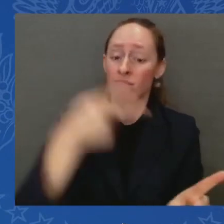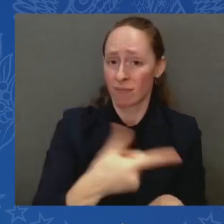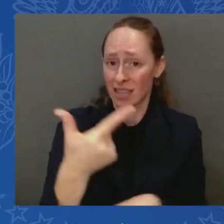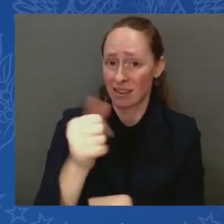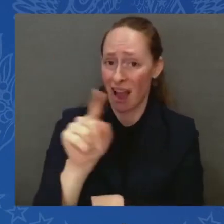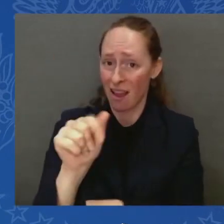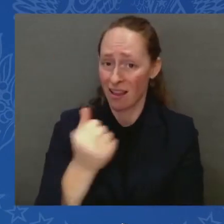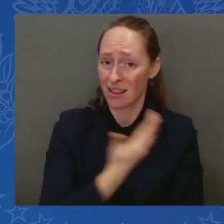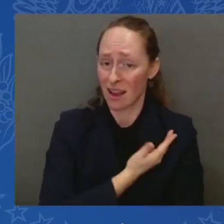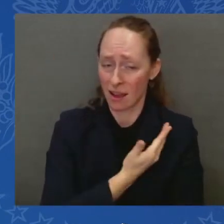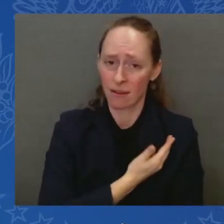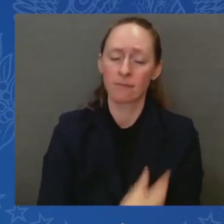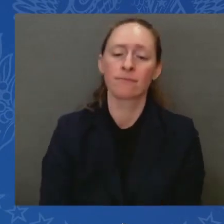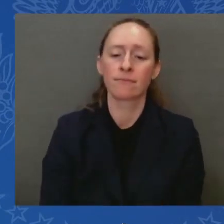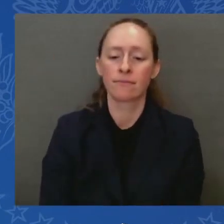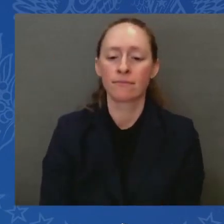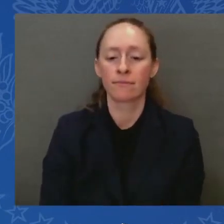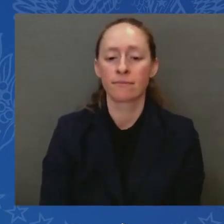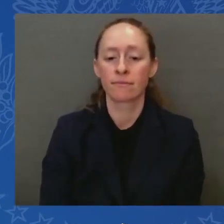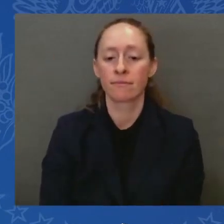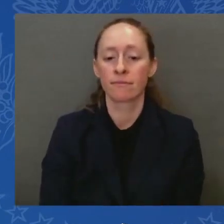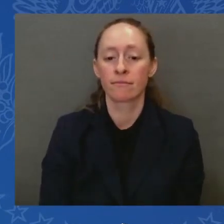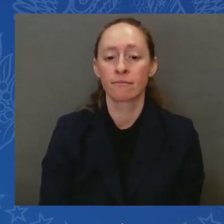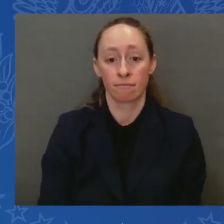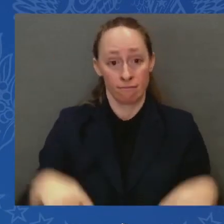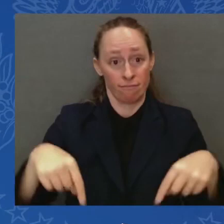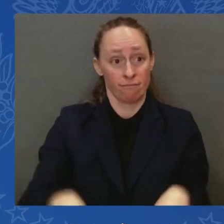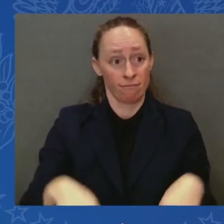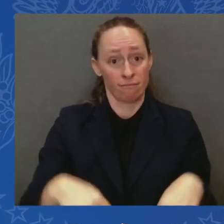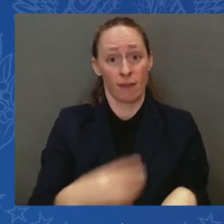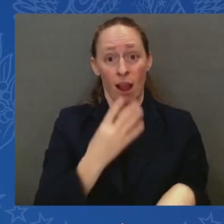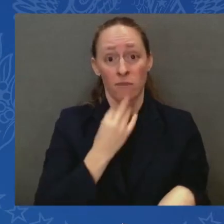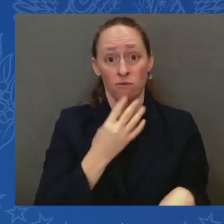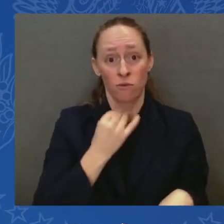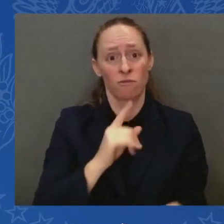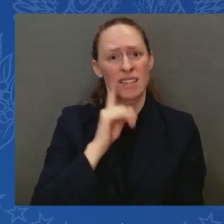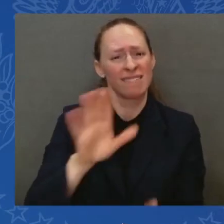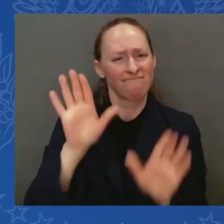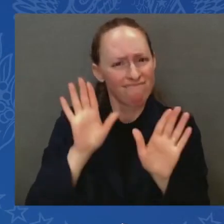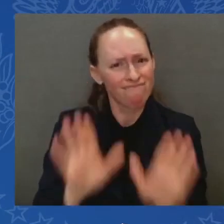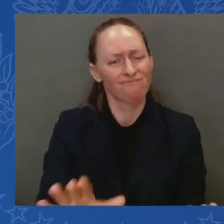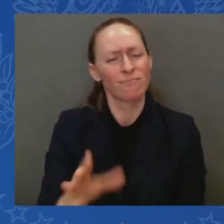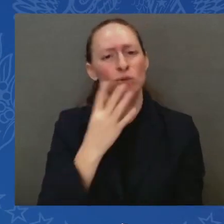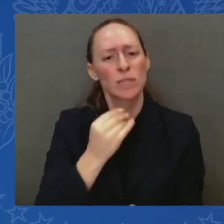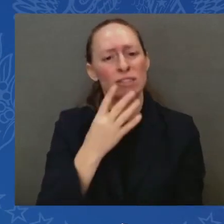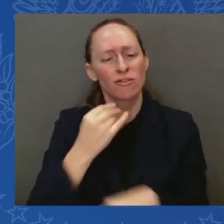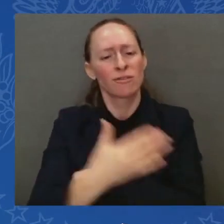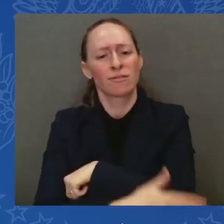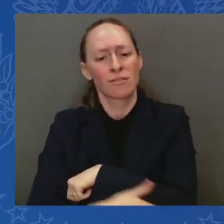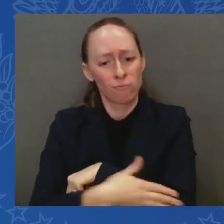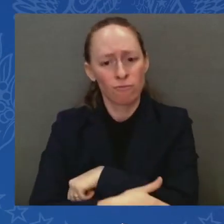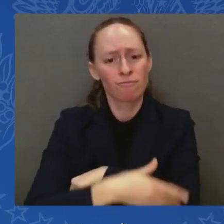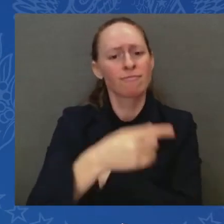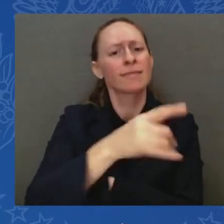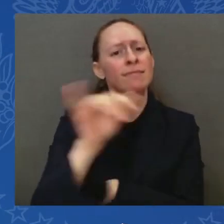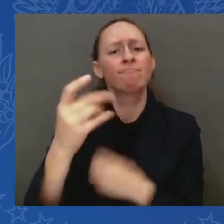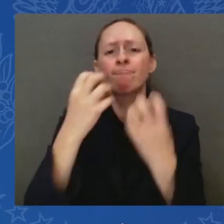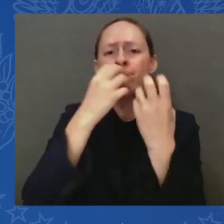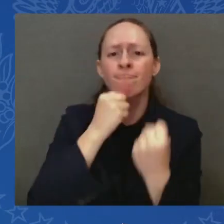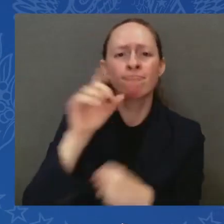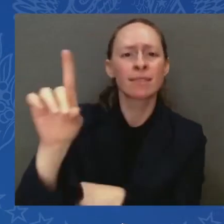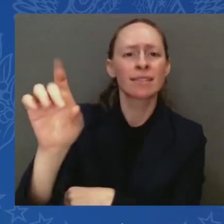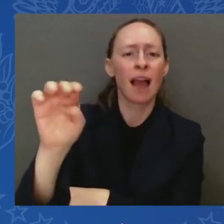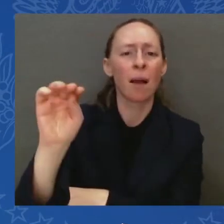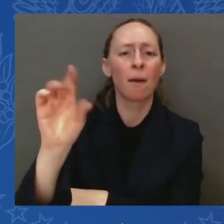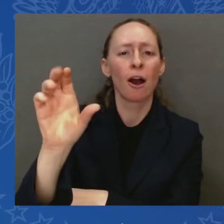state, but you are also a democracy. And like the United States, you don't live by the rules of terrorists. You live by the rule of